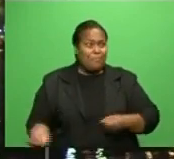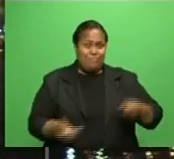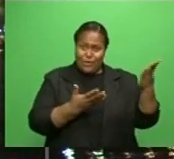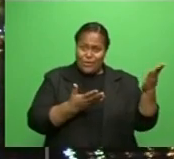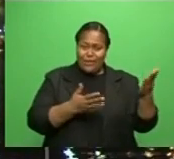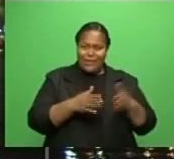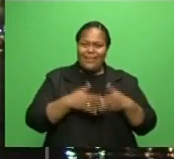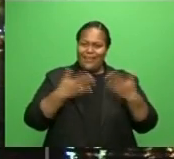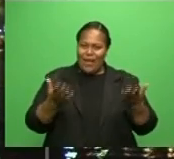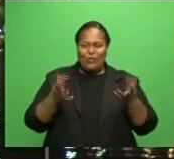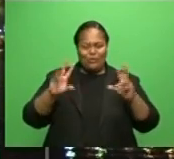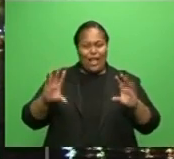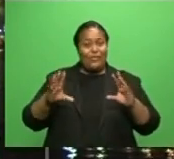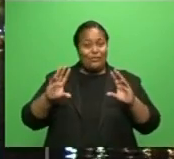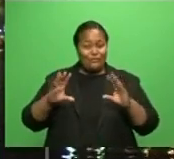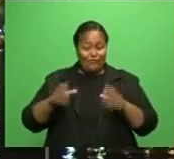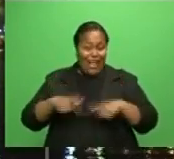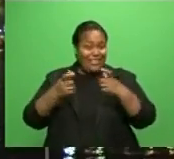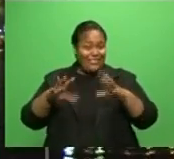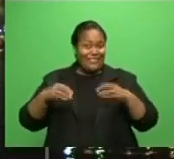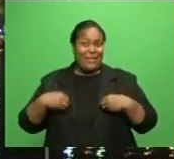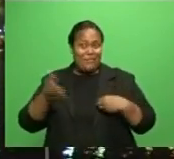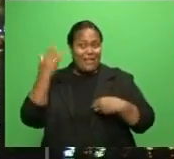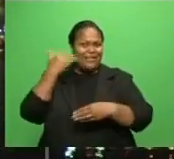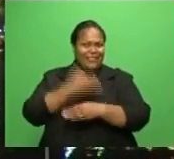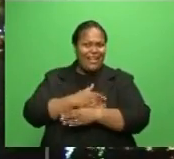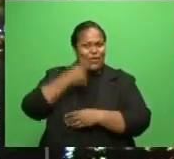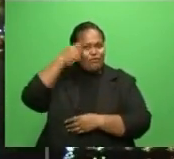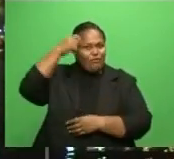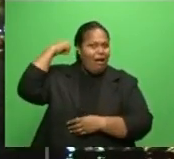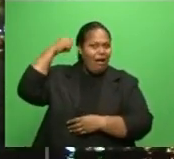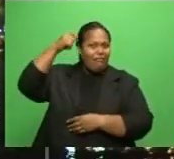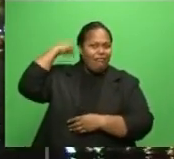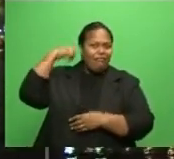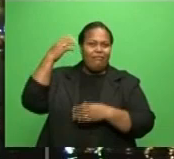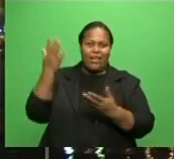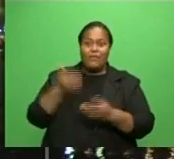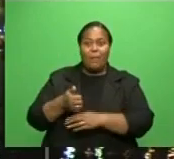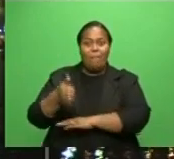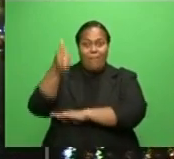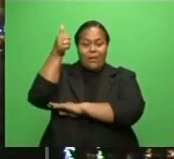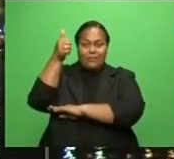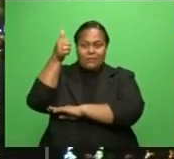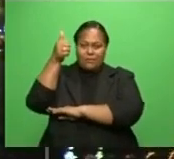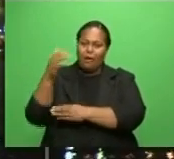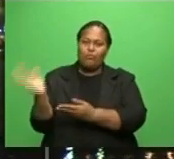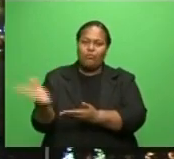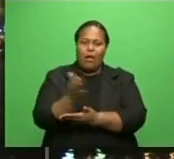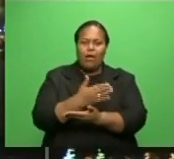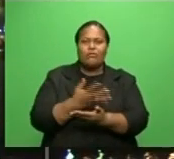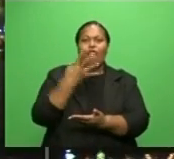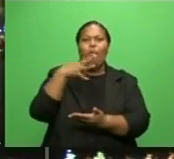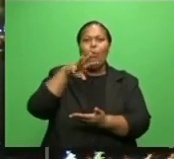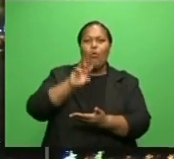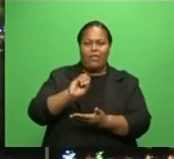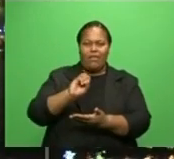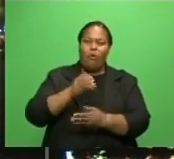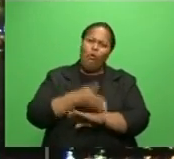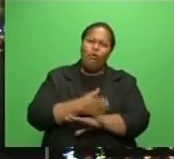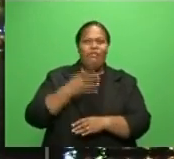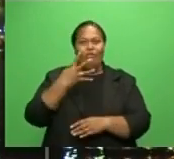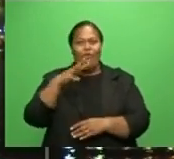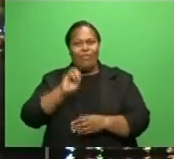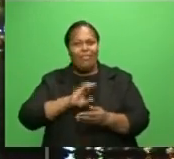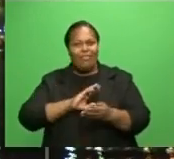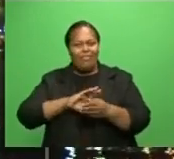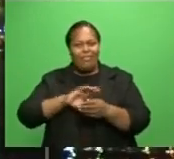shaved their heads to support children battling cancer. These ambassadors collectively raised over $40,000 as